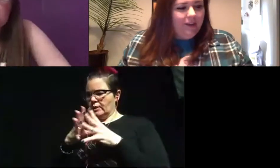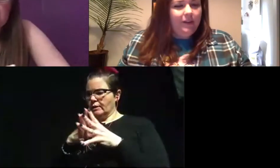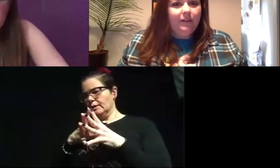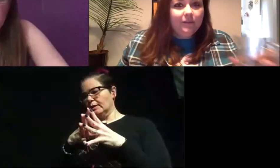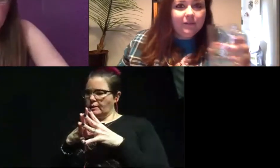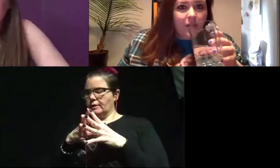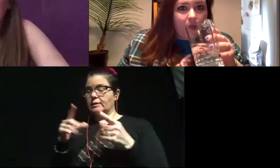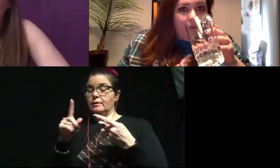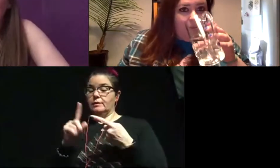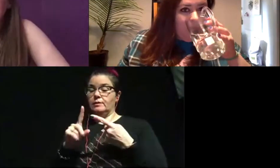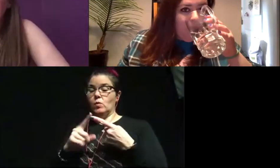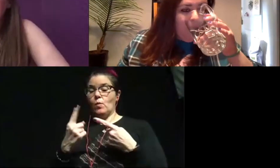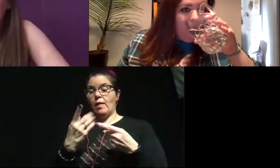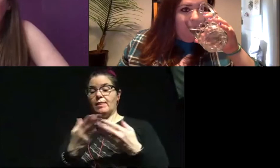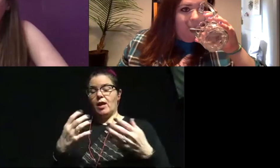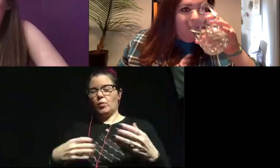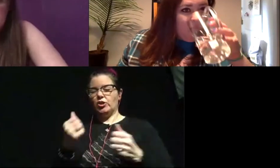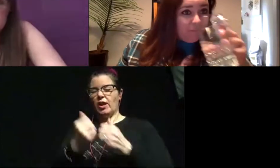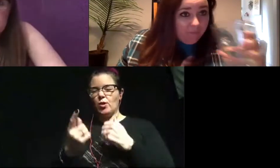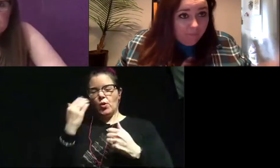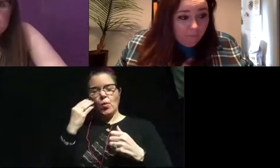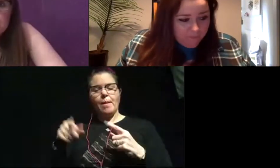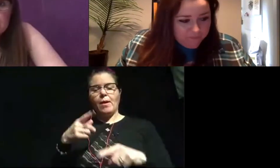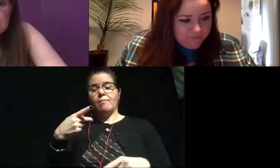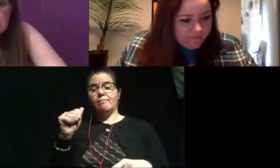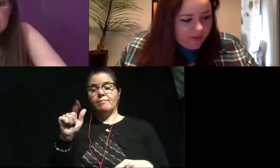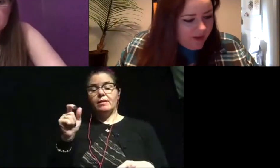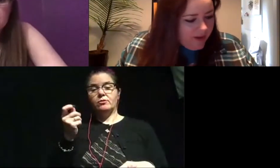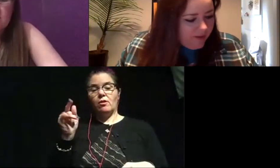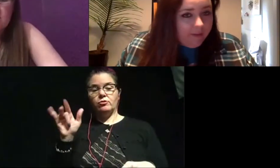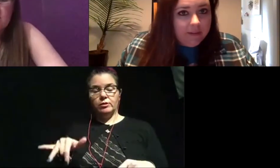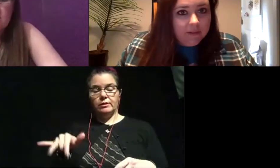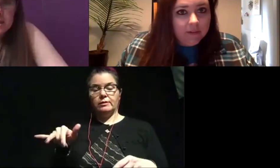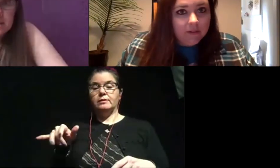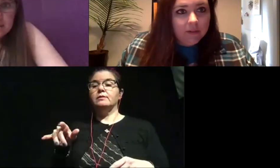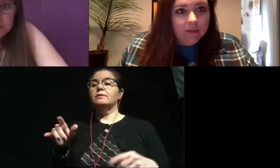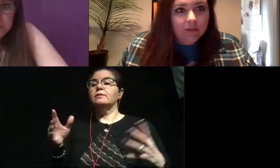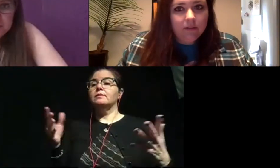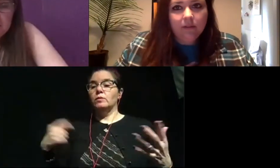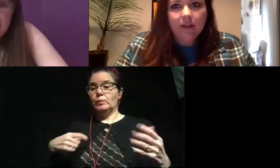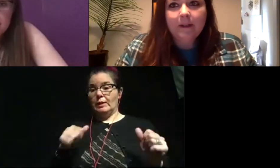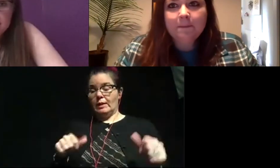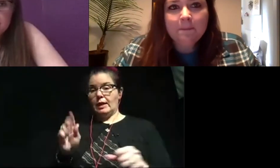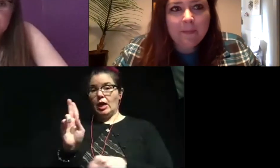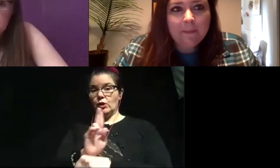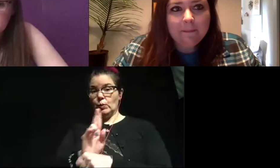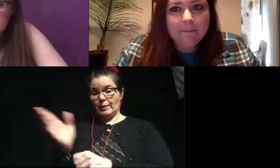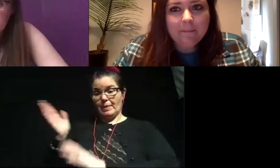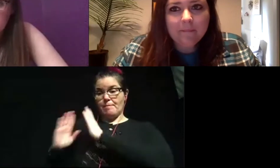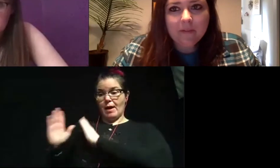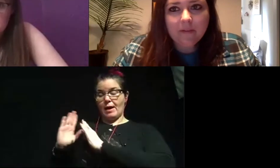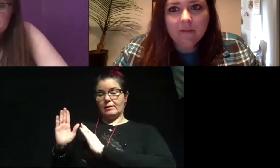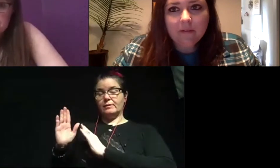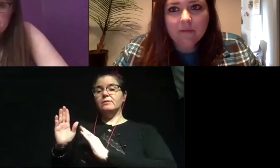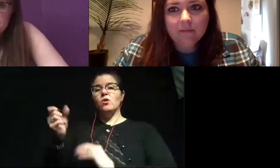so the one thing that I wish everybody knew about paleontology is we can use the past to understand